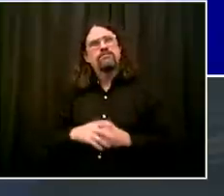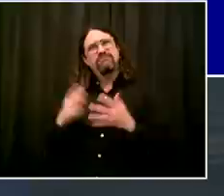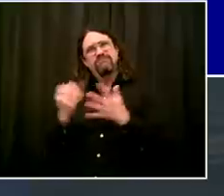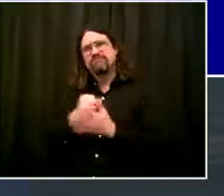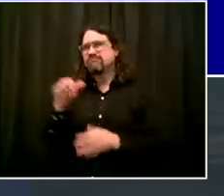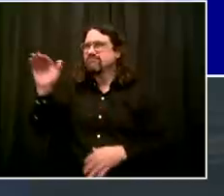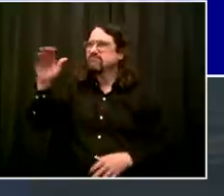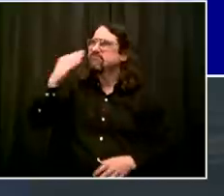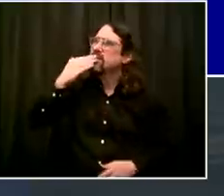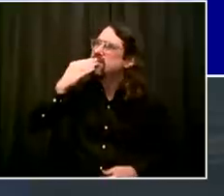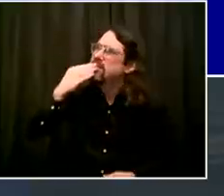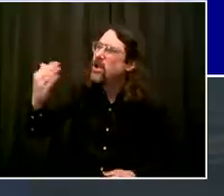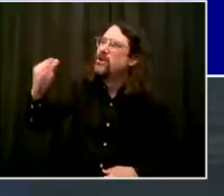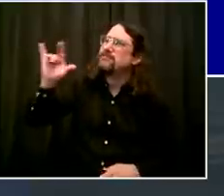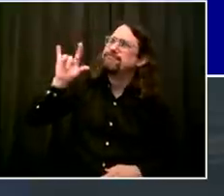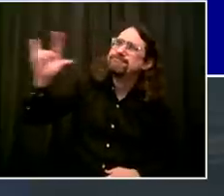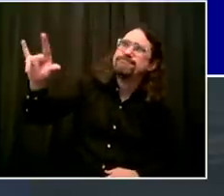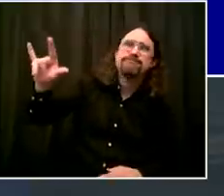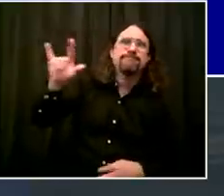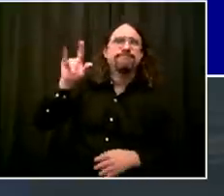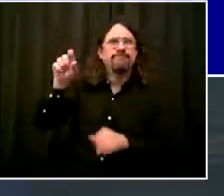Now, get my hair right here.